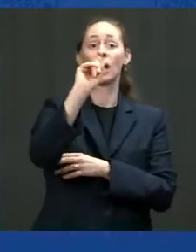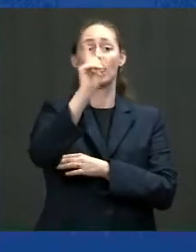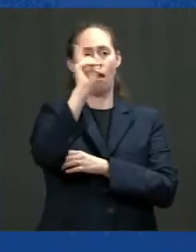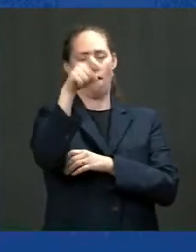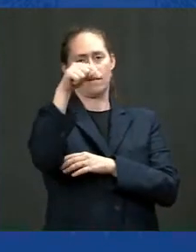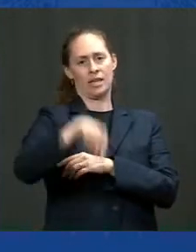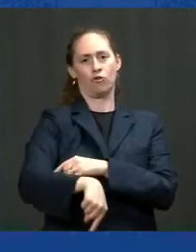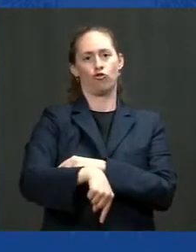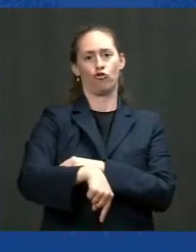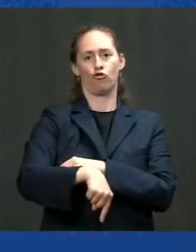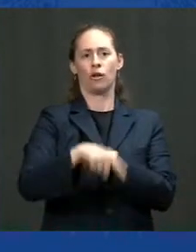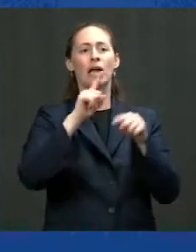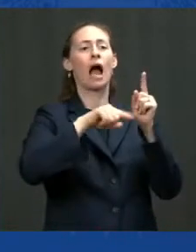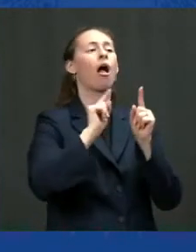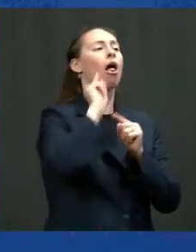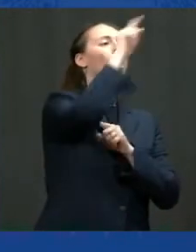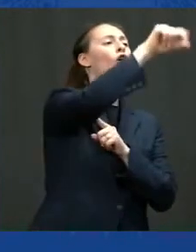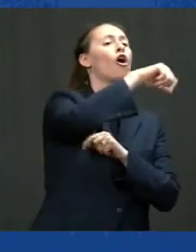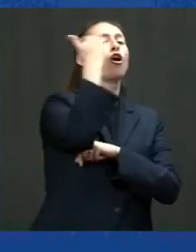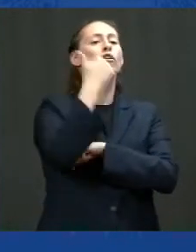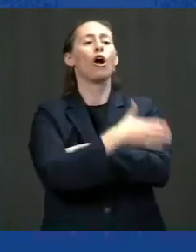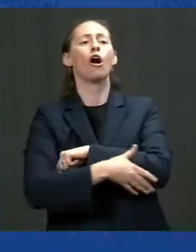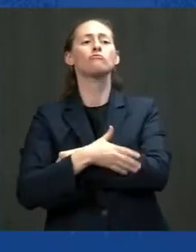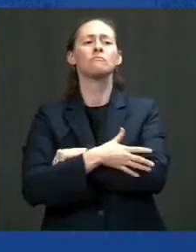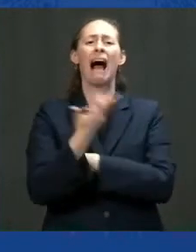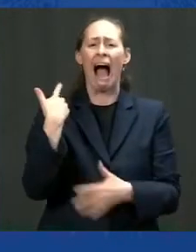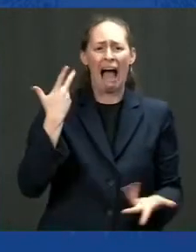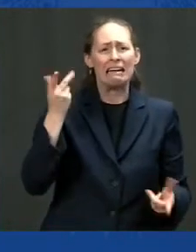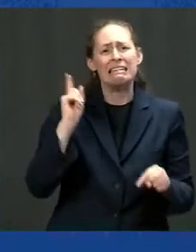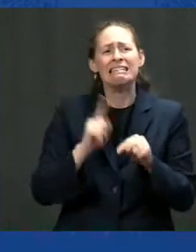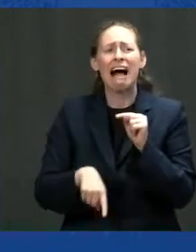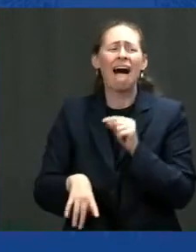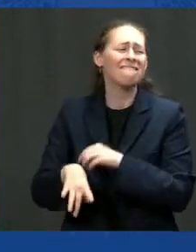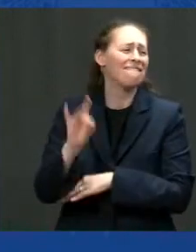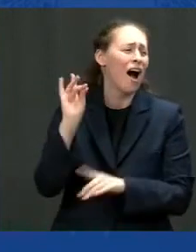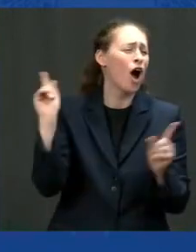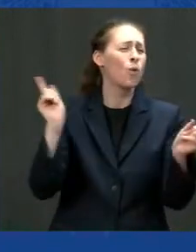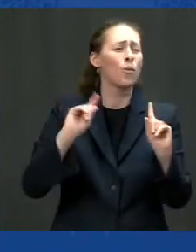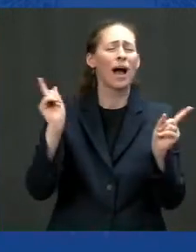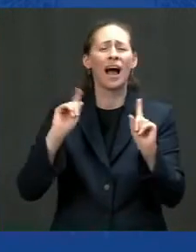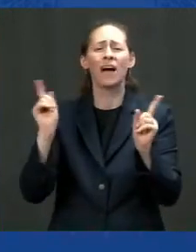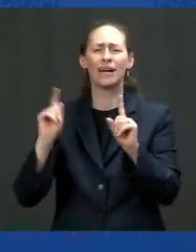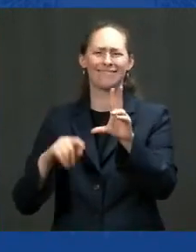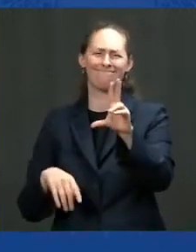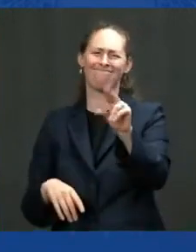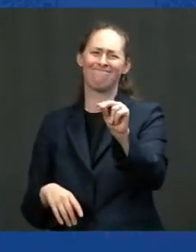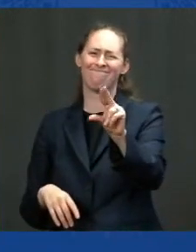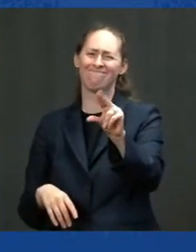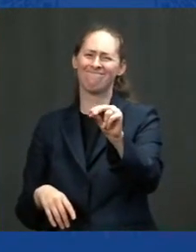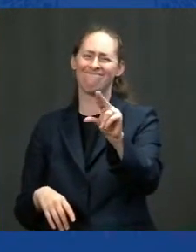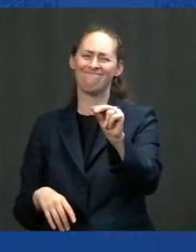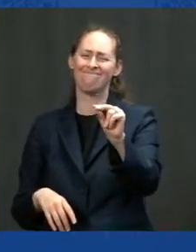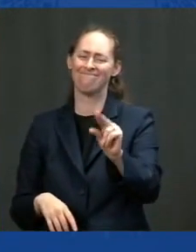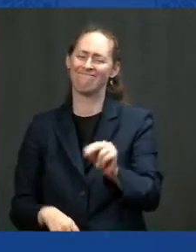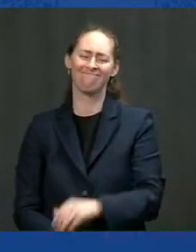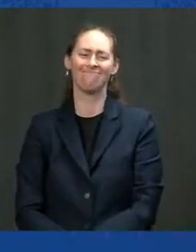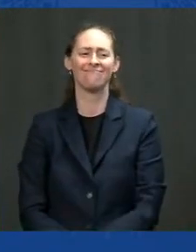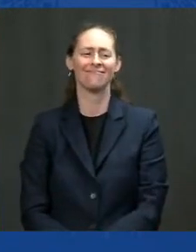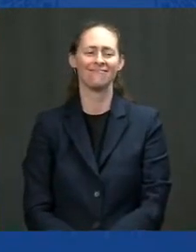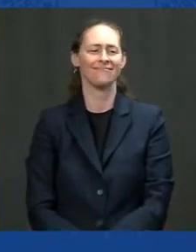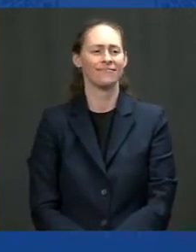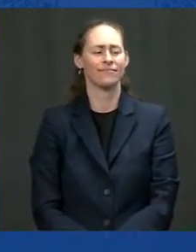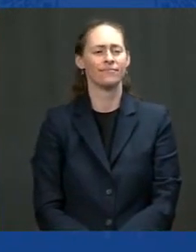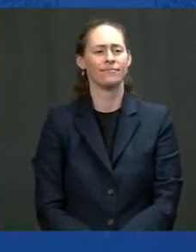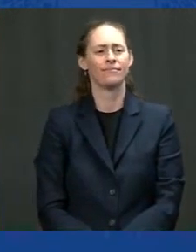And you can't give exceptions if say, we can't find one that does, has, they get their nozzles overseas because they don't have